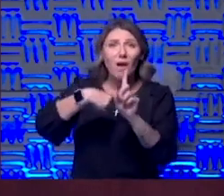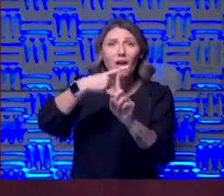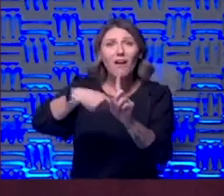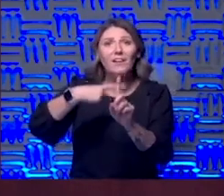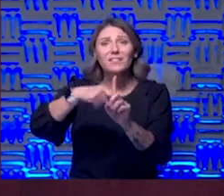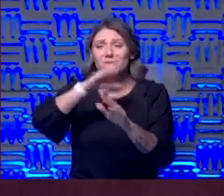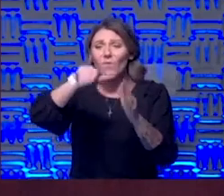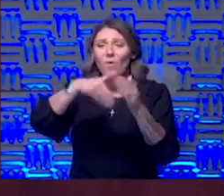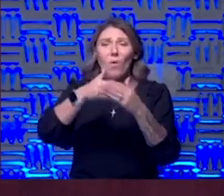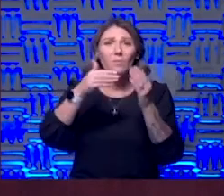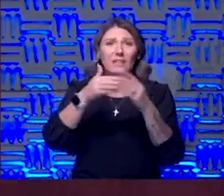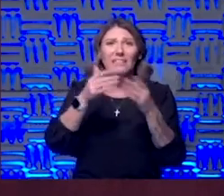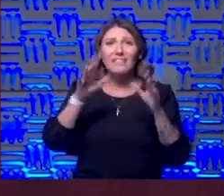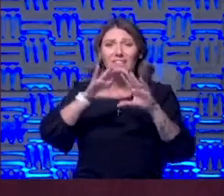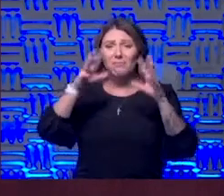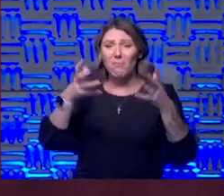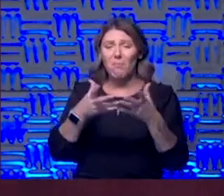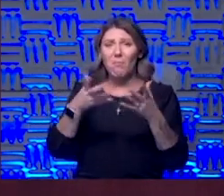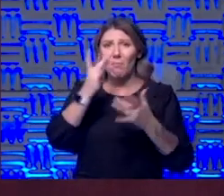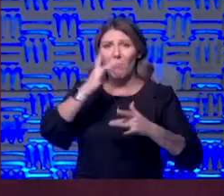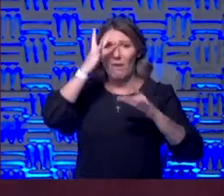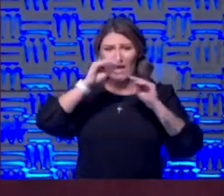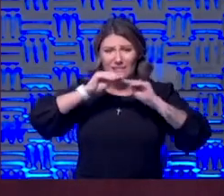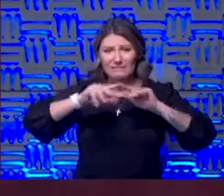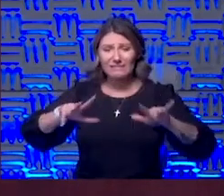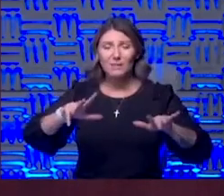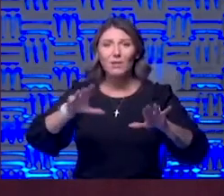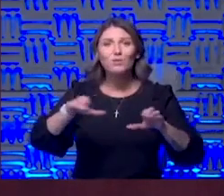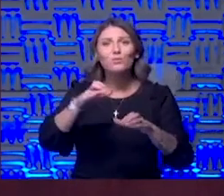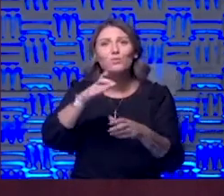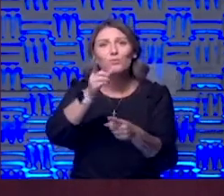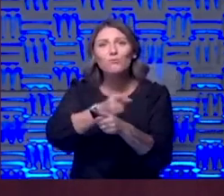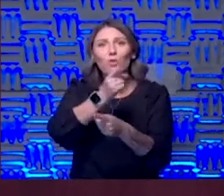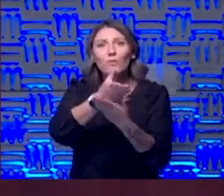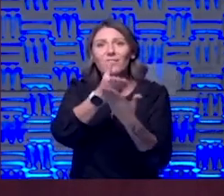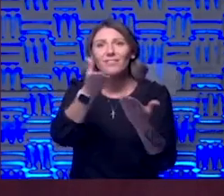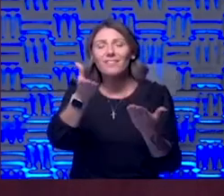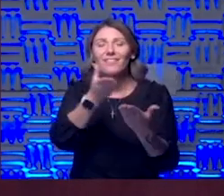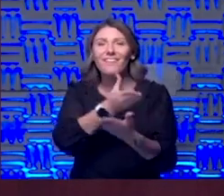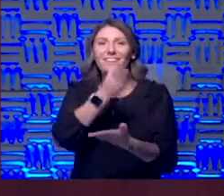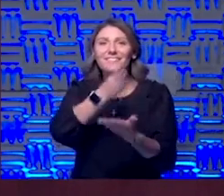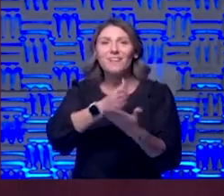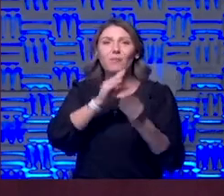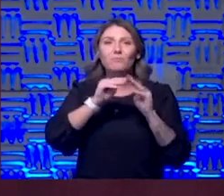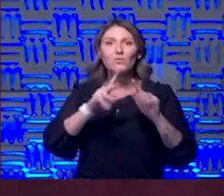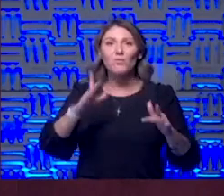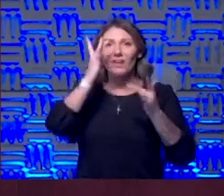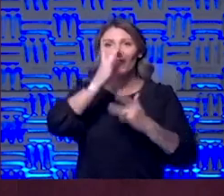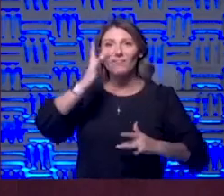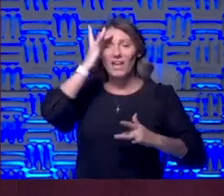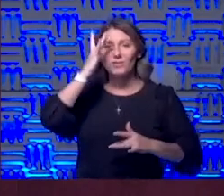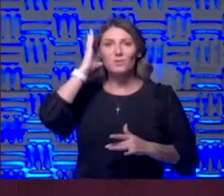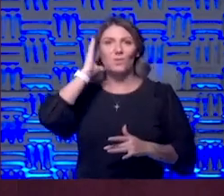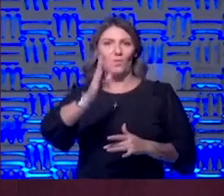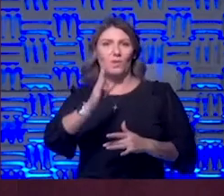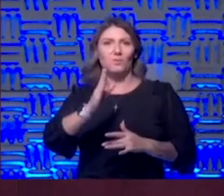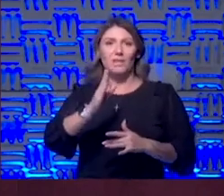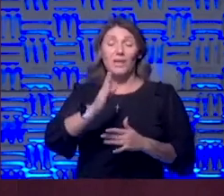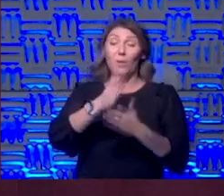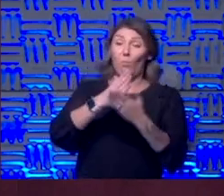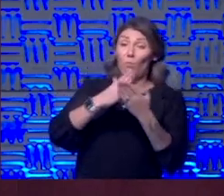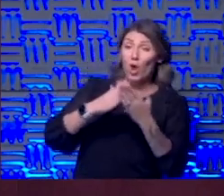of this hopefully pandemic and do the right thing to stop the spread of virus that will bring us at least